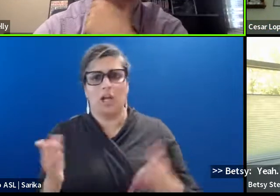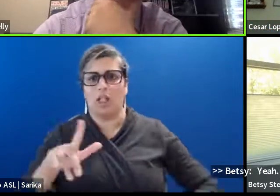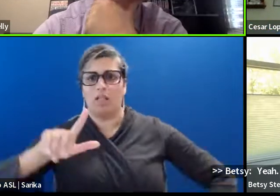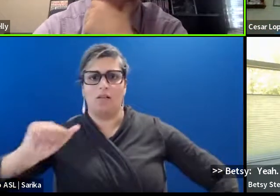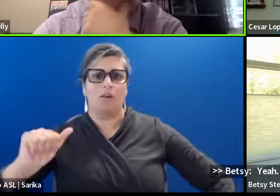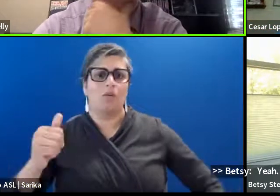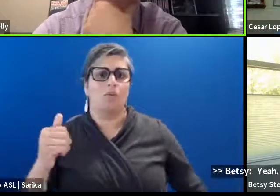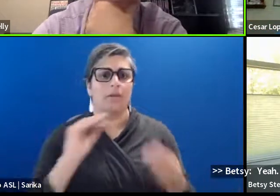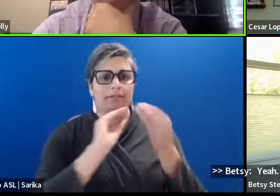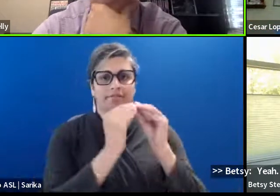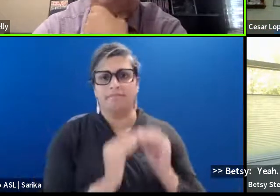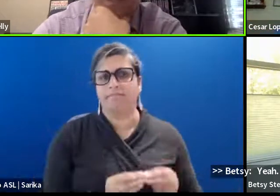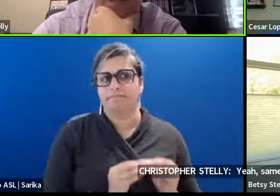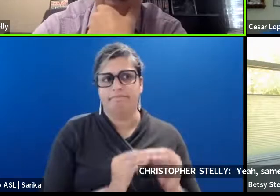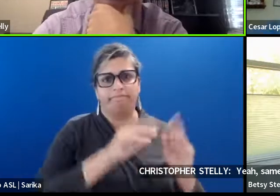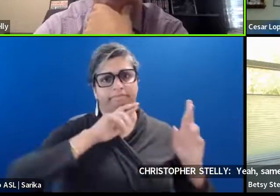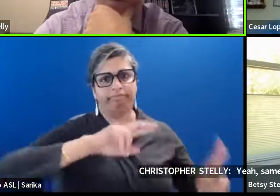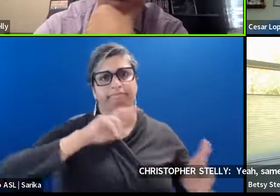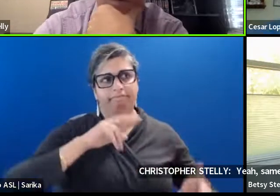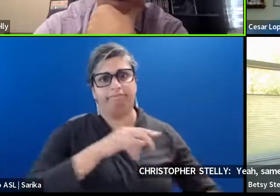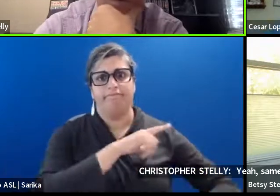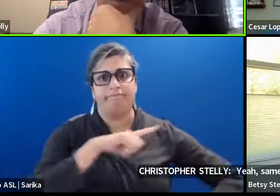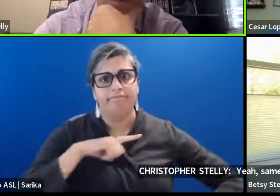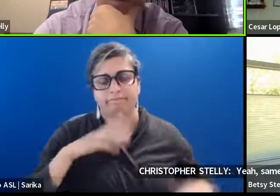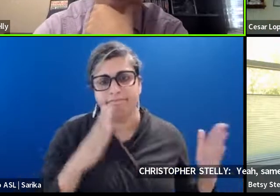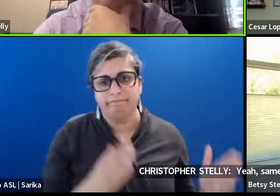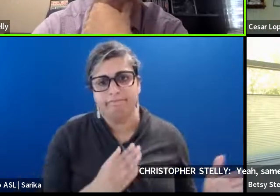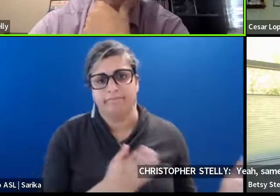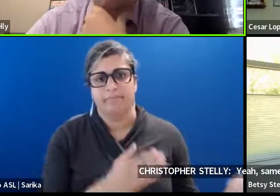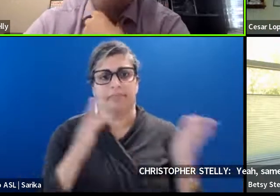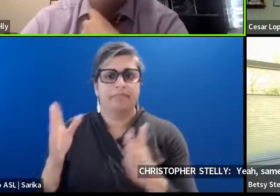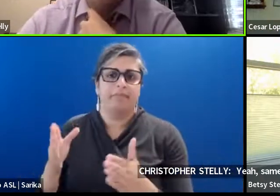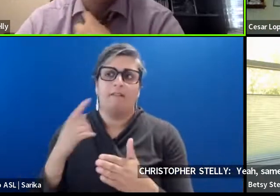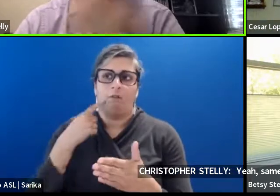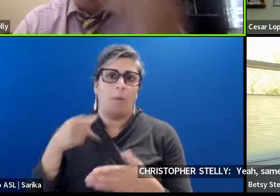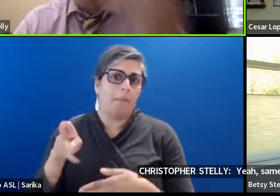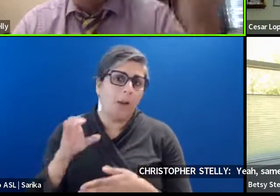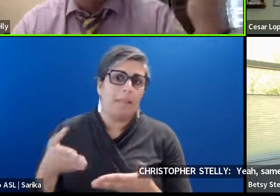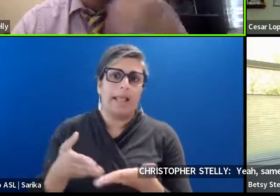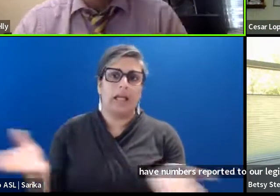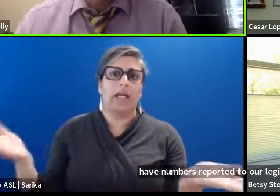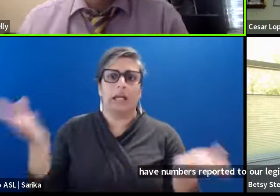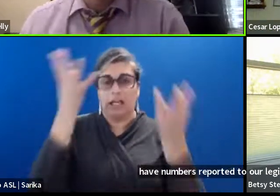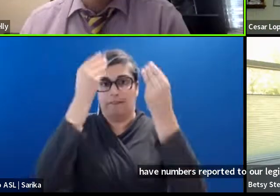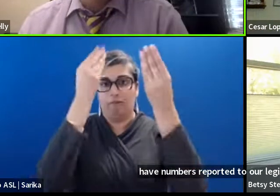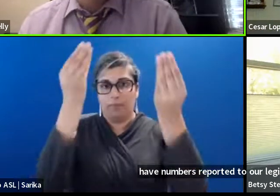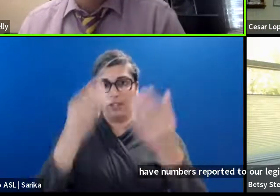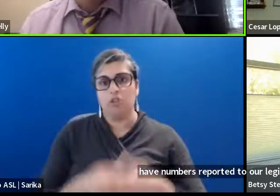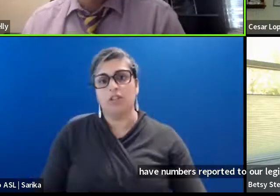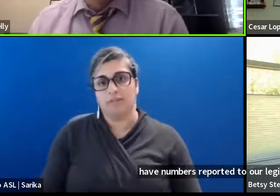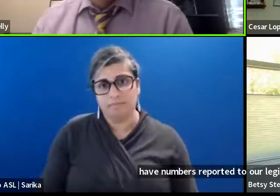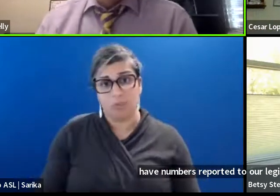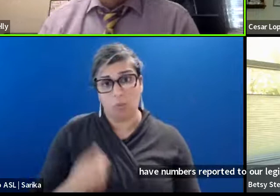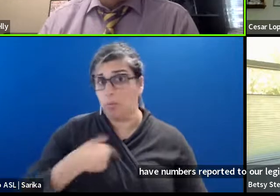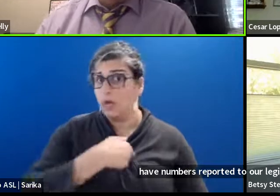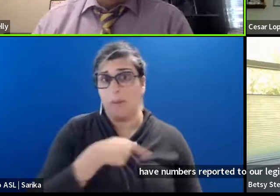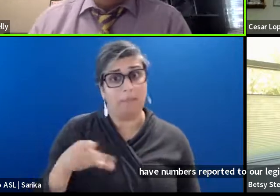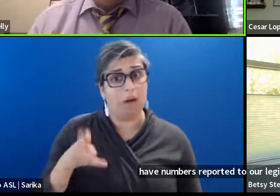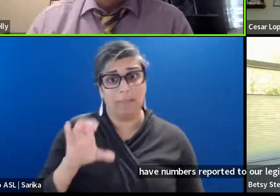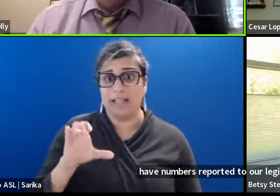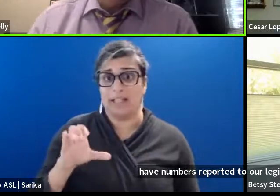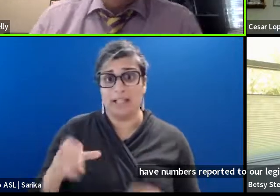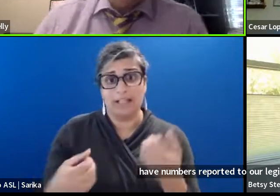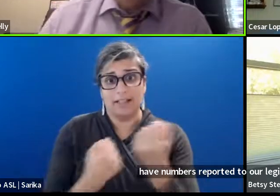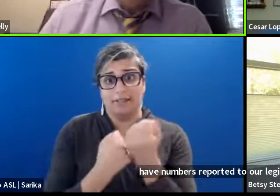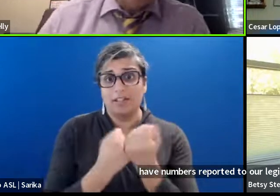reported to our legislator and for the public use, we're public, you know, we're public entity as well. So, uh, we're actually